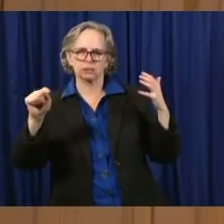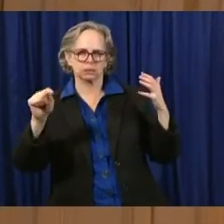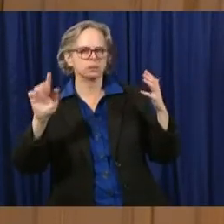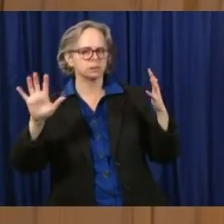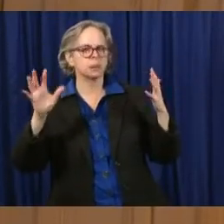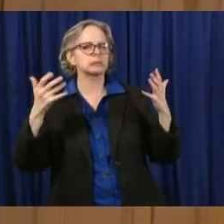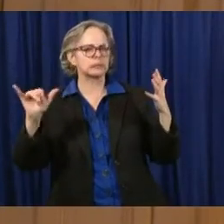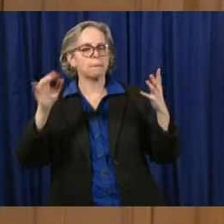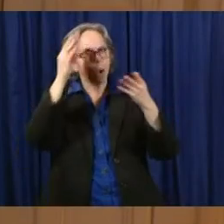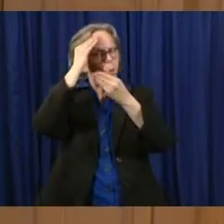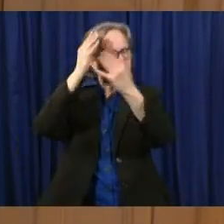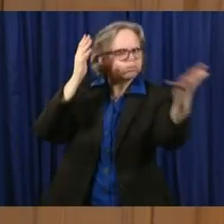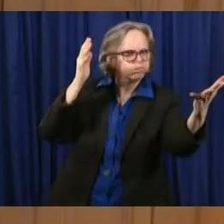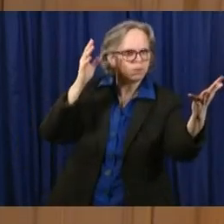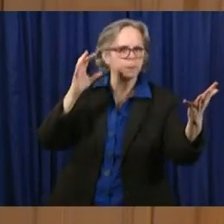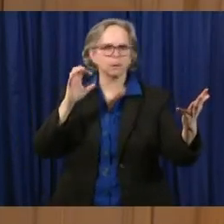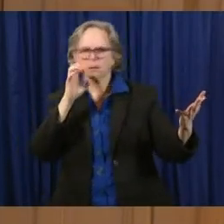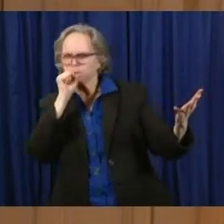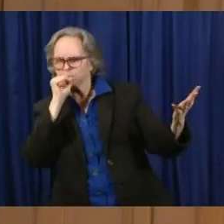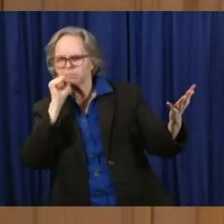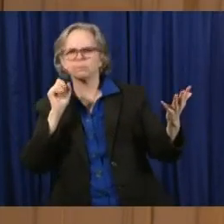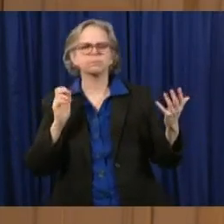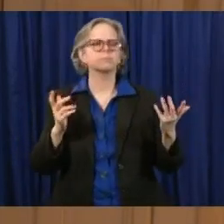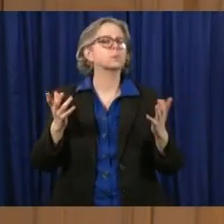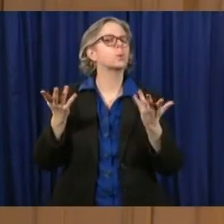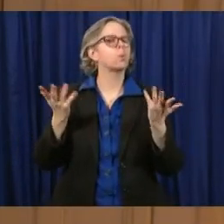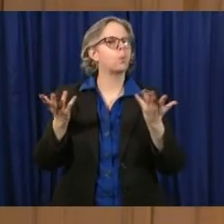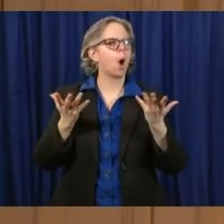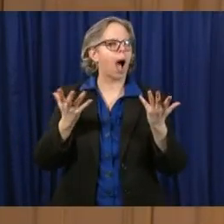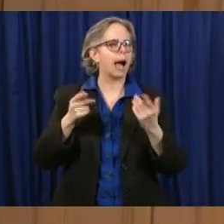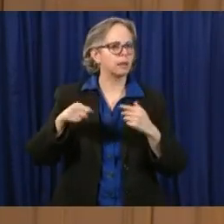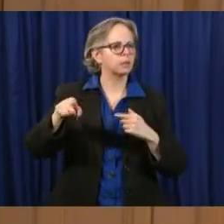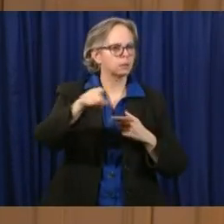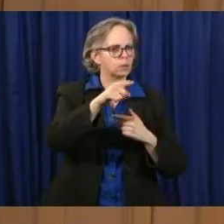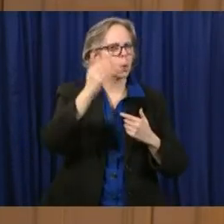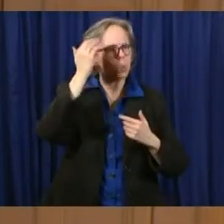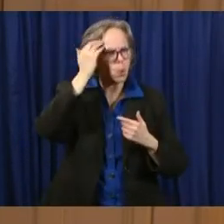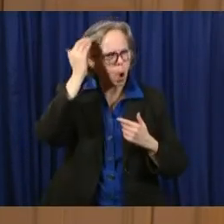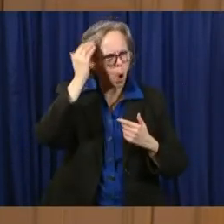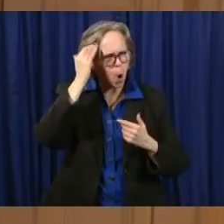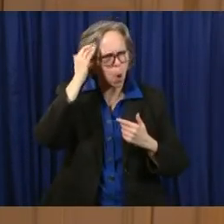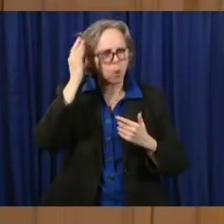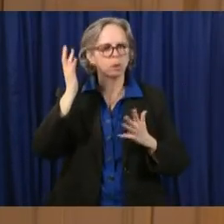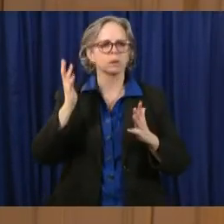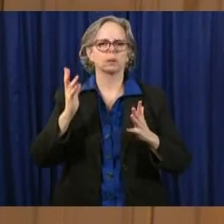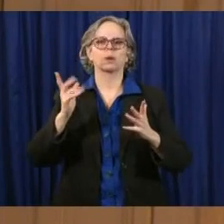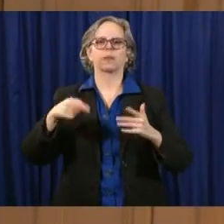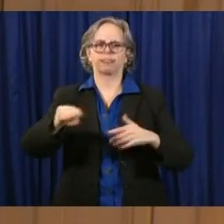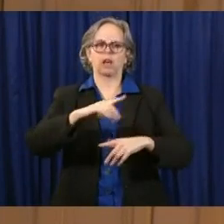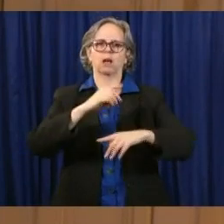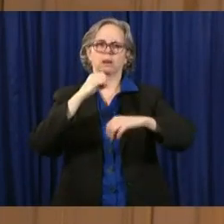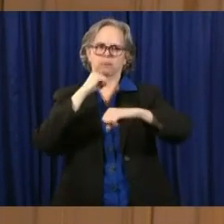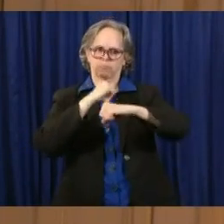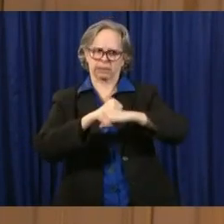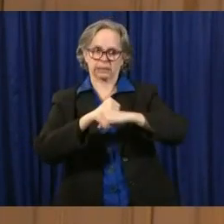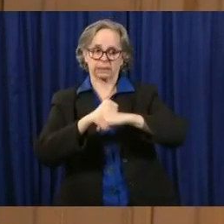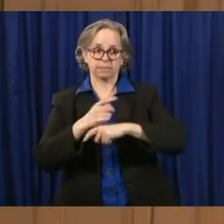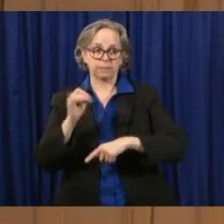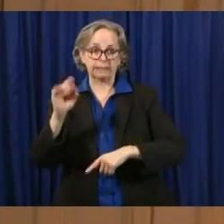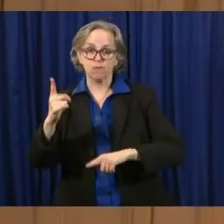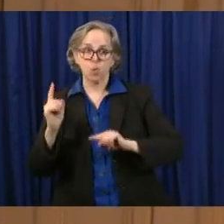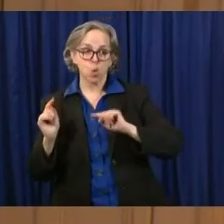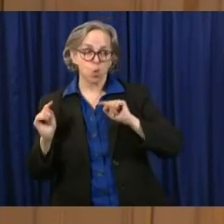dispatchers to make sure that folks are properly protected when they're transporting someone who may have